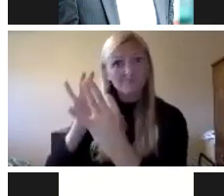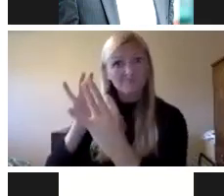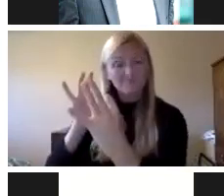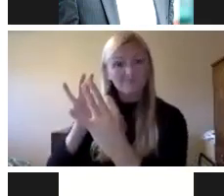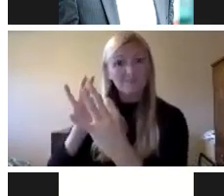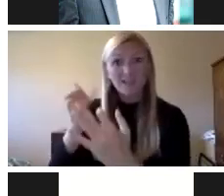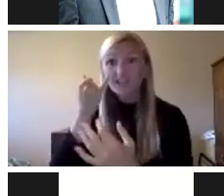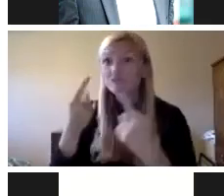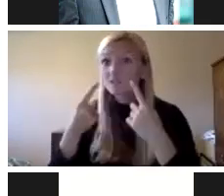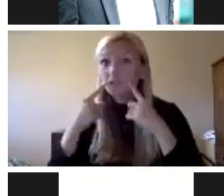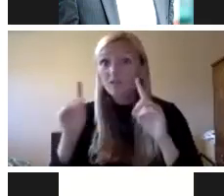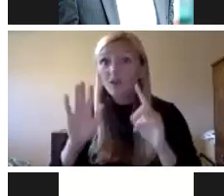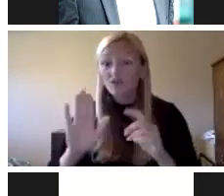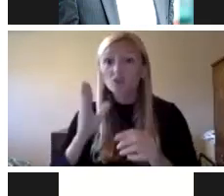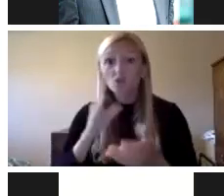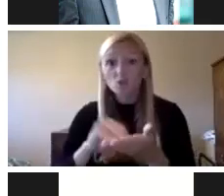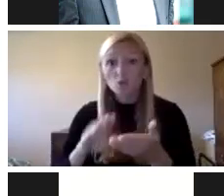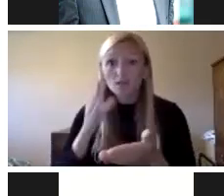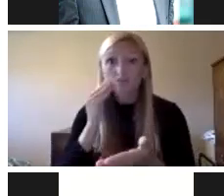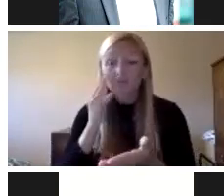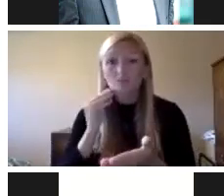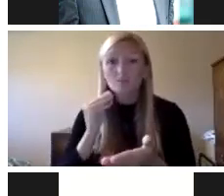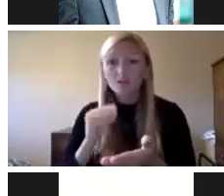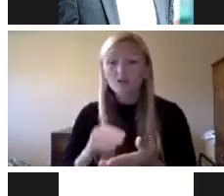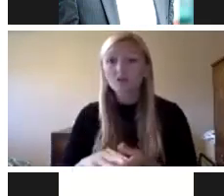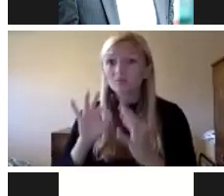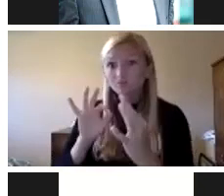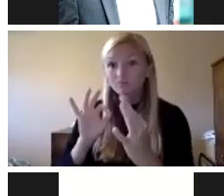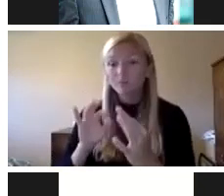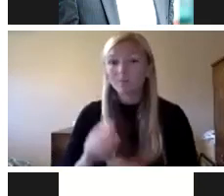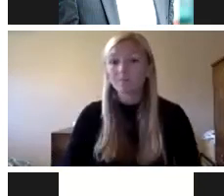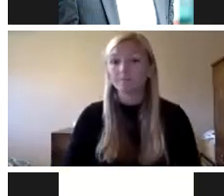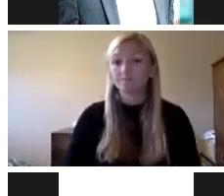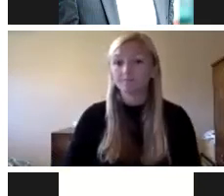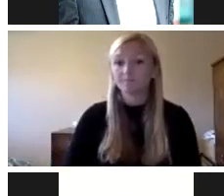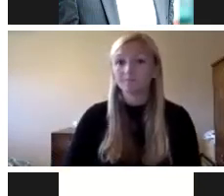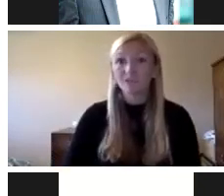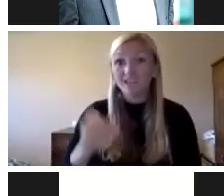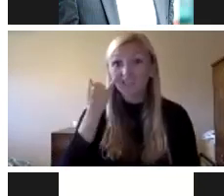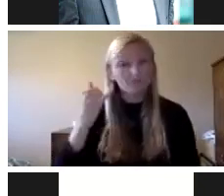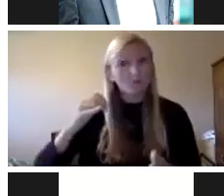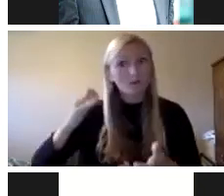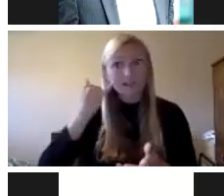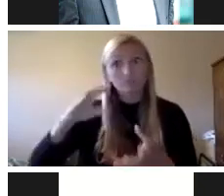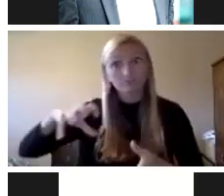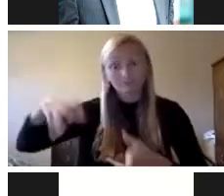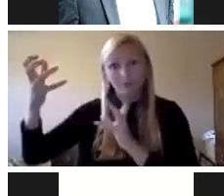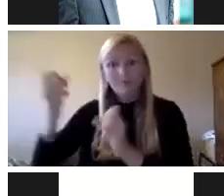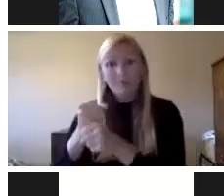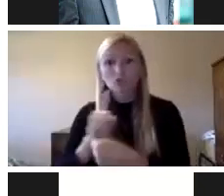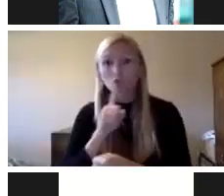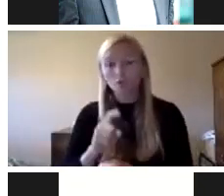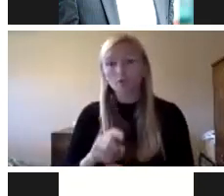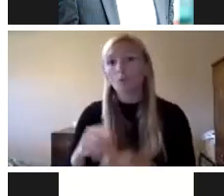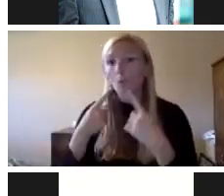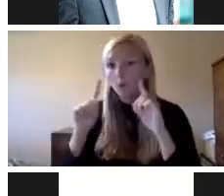student experience and consumerism, regardless of where we are in a cycle of disaster or response. And then we really, it's